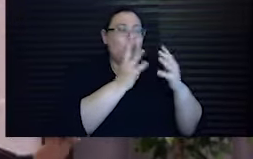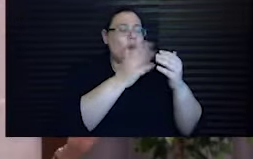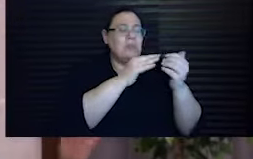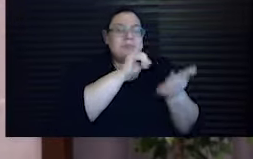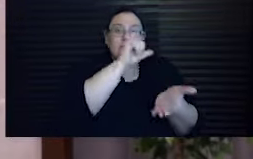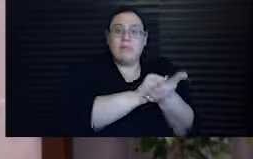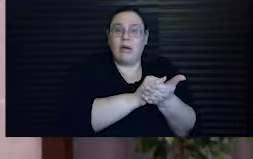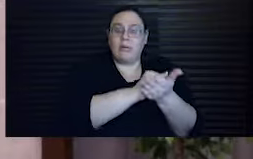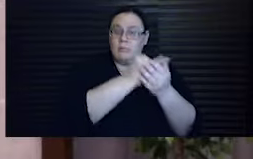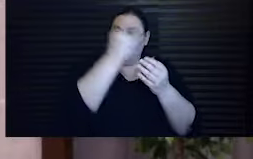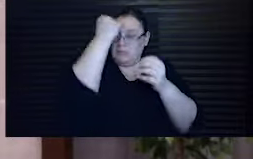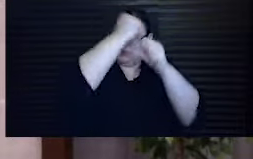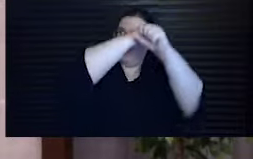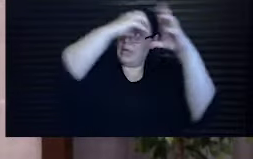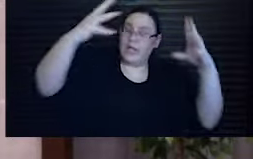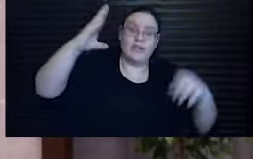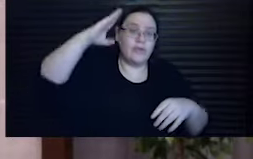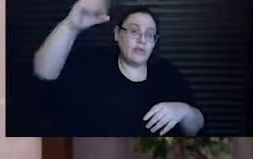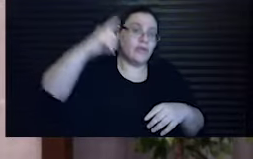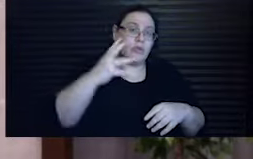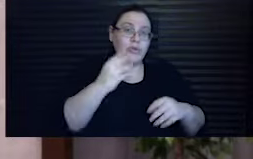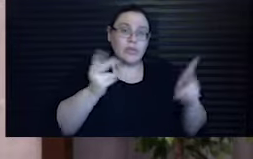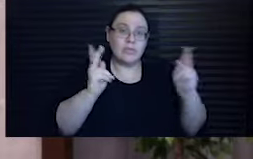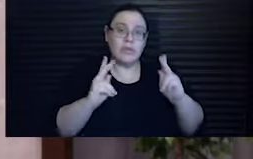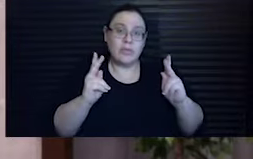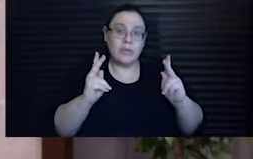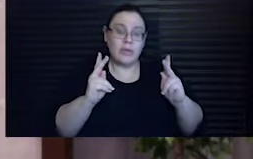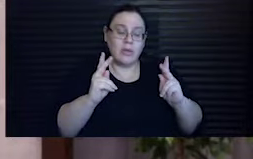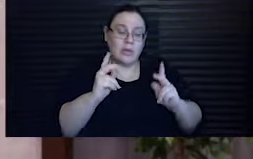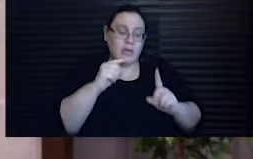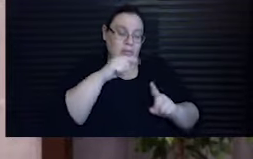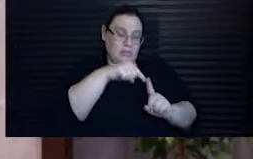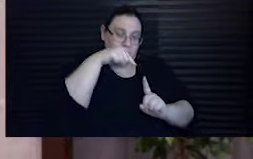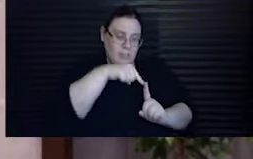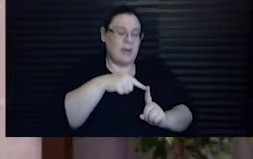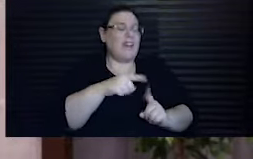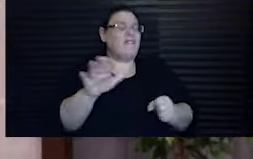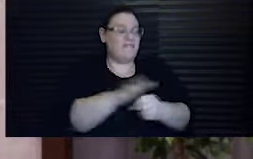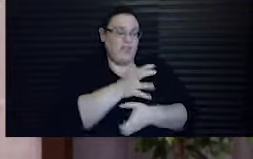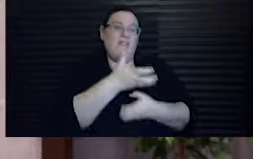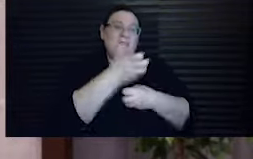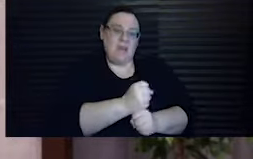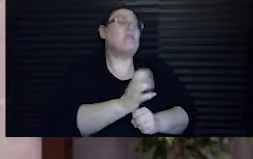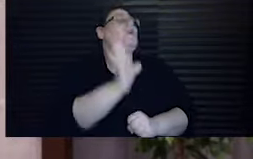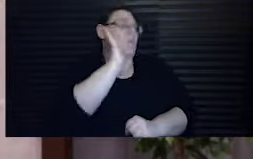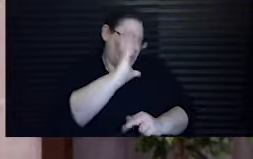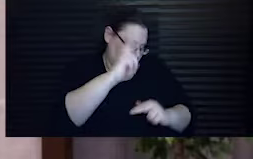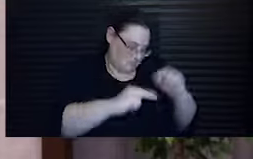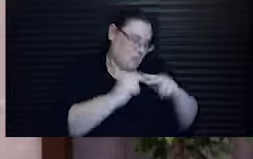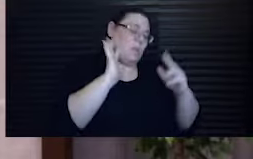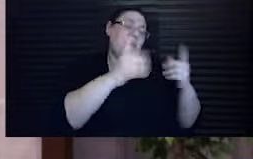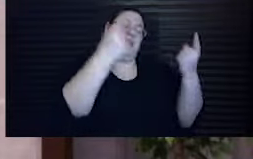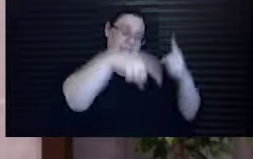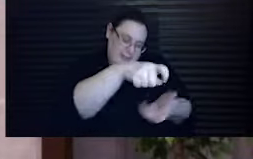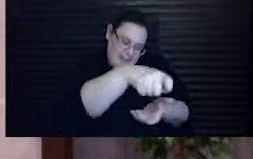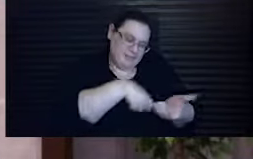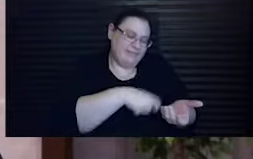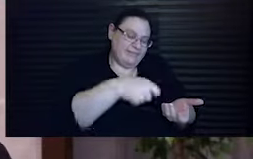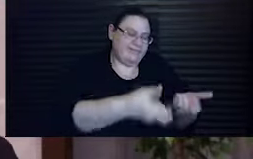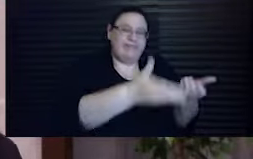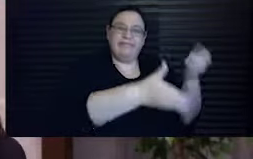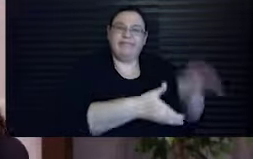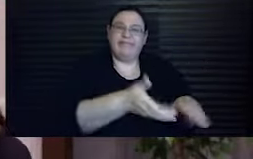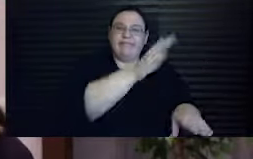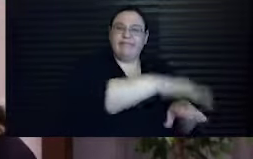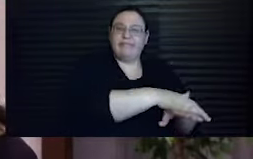almost unimaginable Jewish future, but one that she has full faith will be built nevertheless. Two